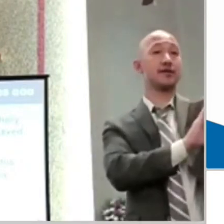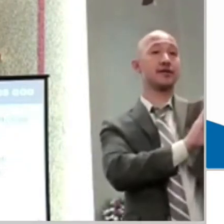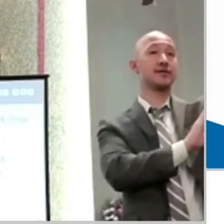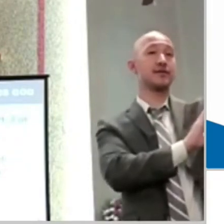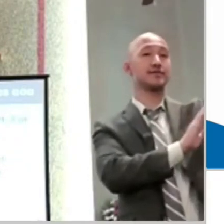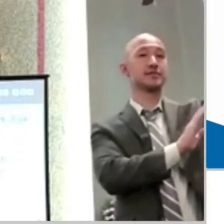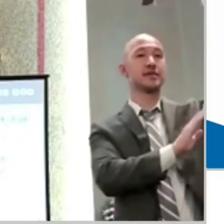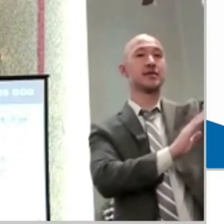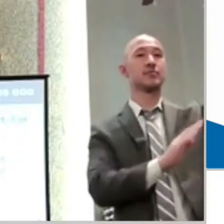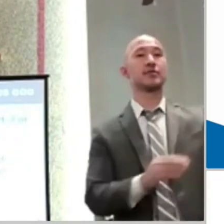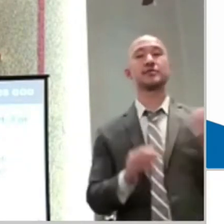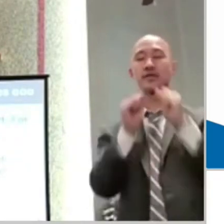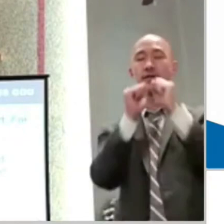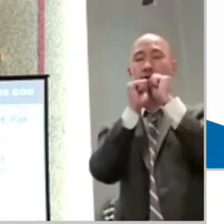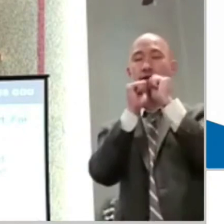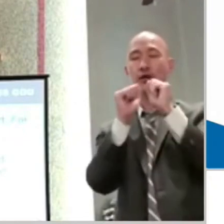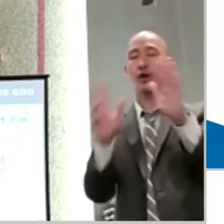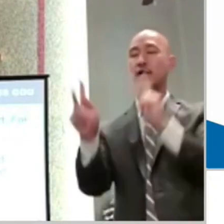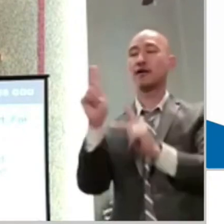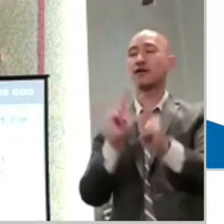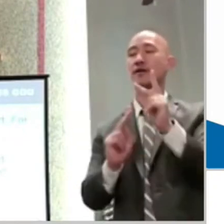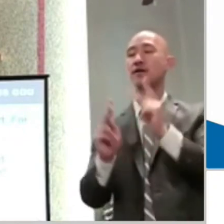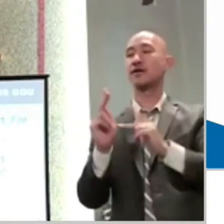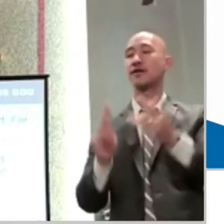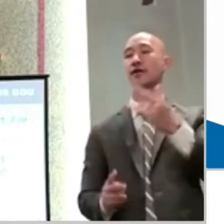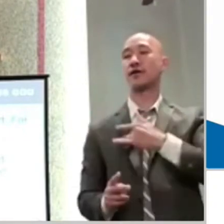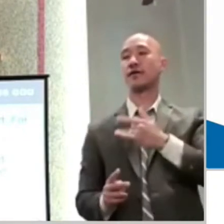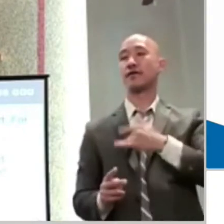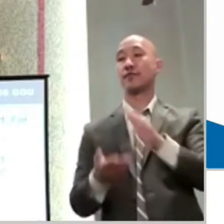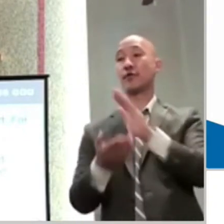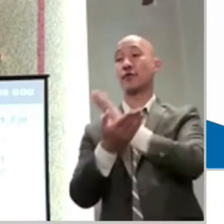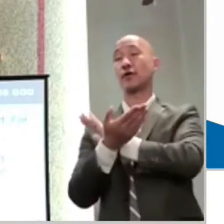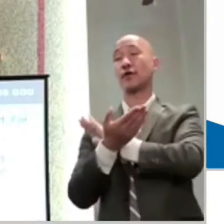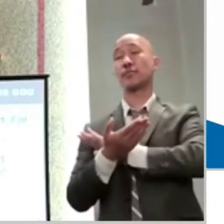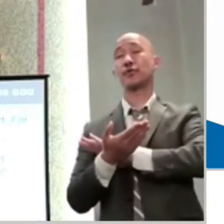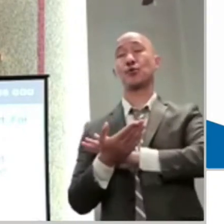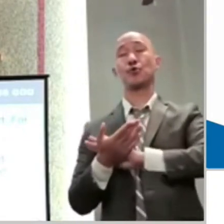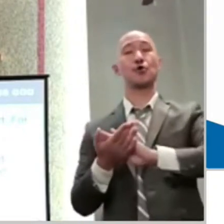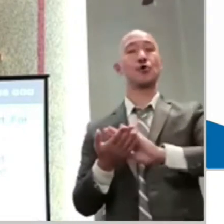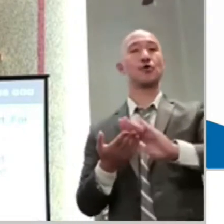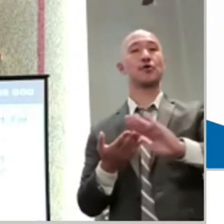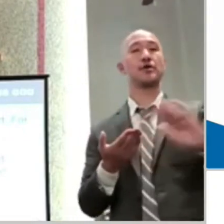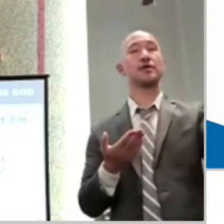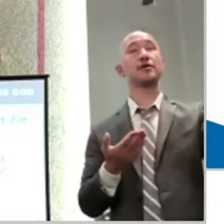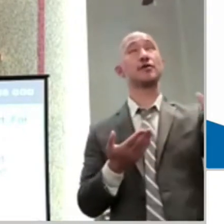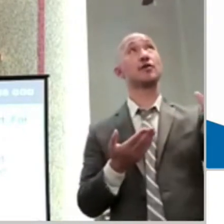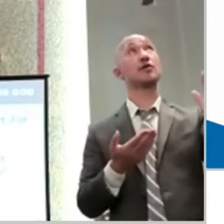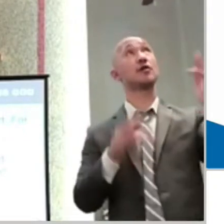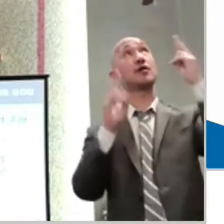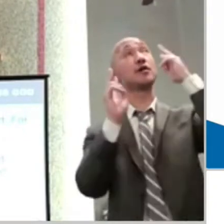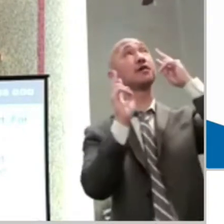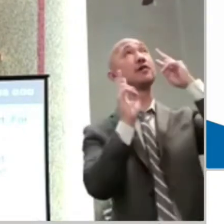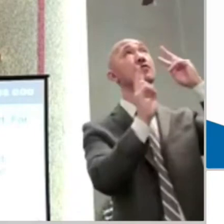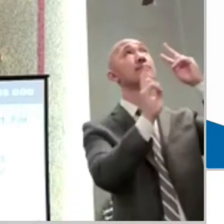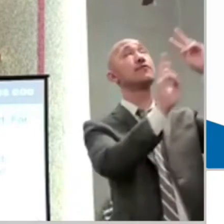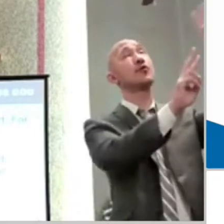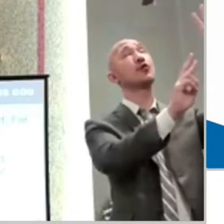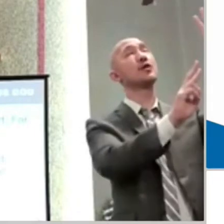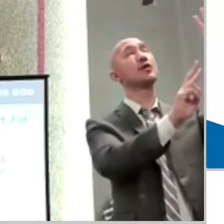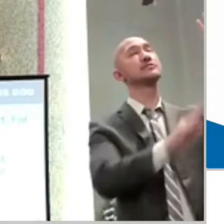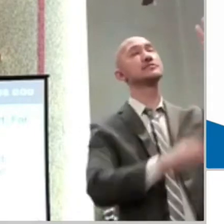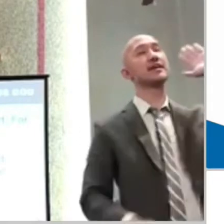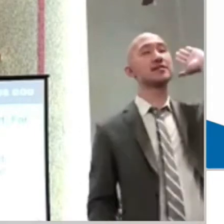face. Blessed are all the pure in heart,